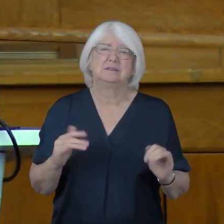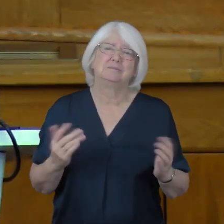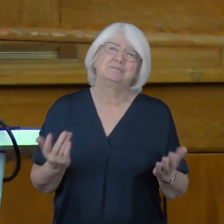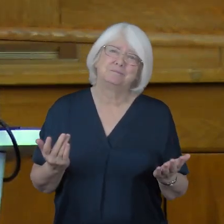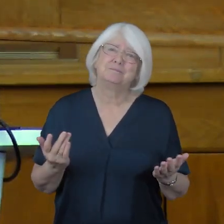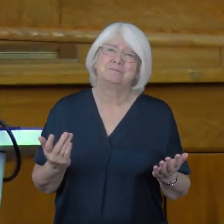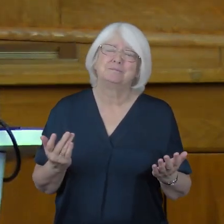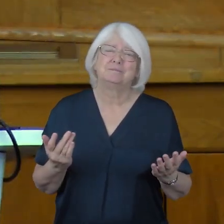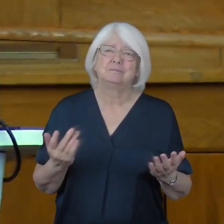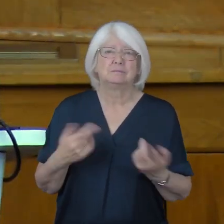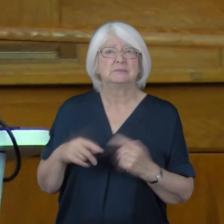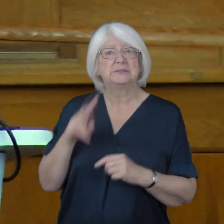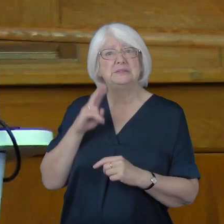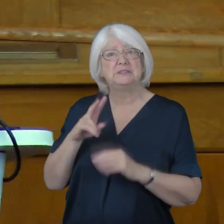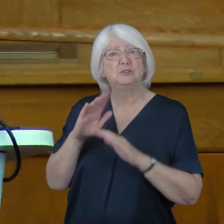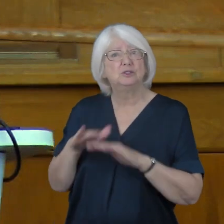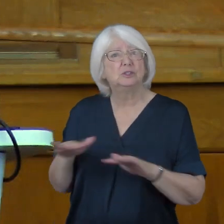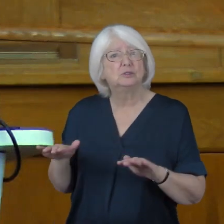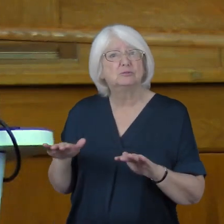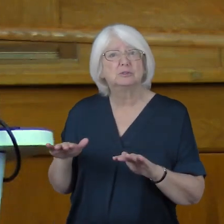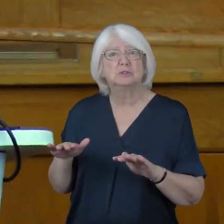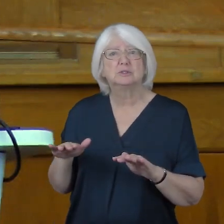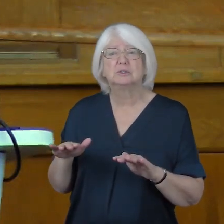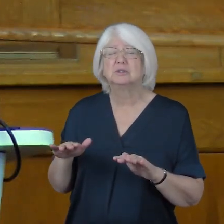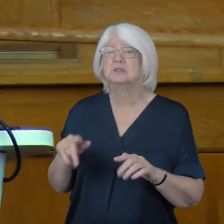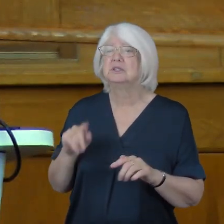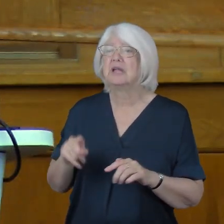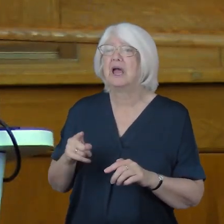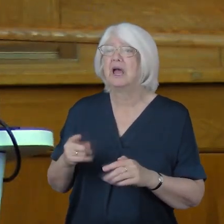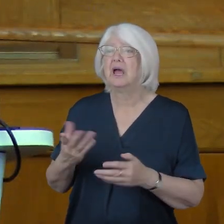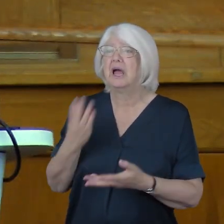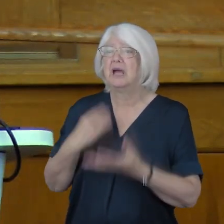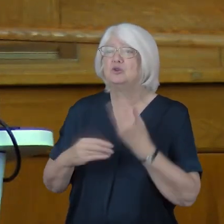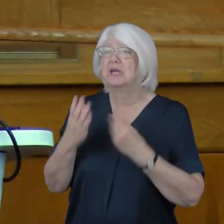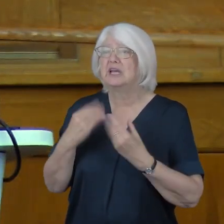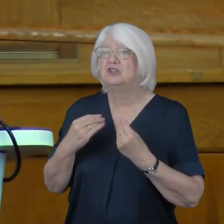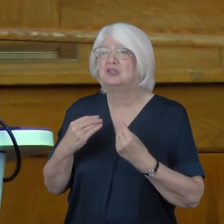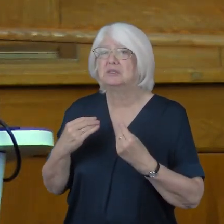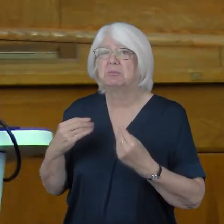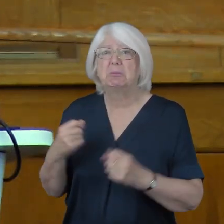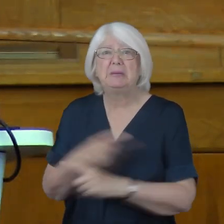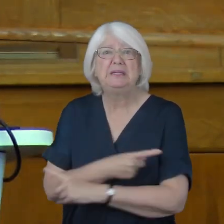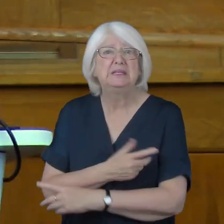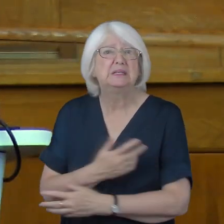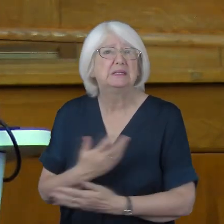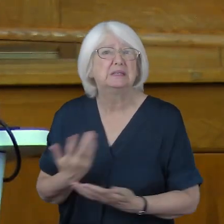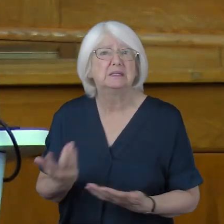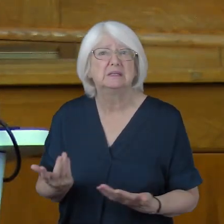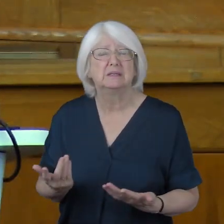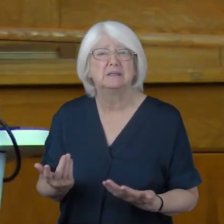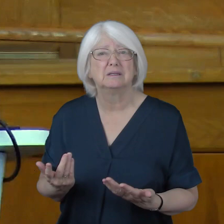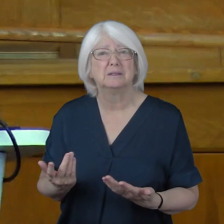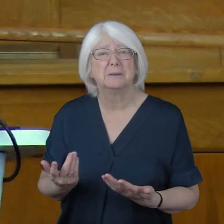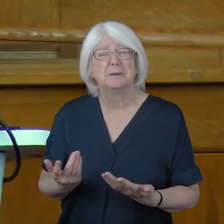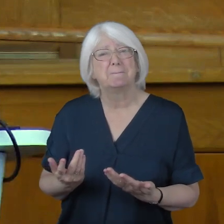We see children who have missed out on much of the education they need.